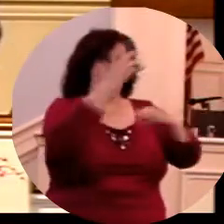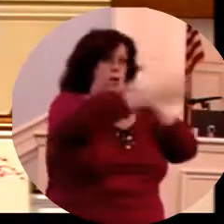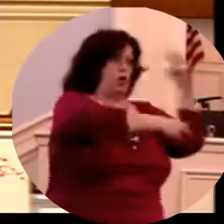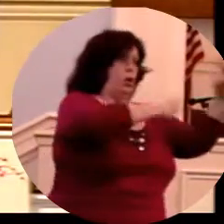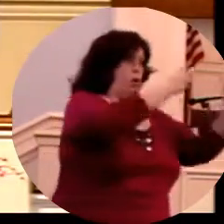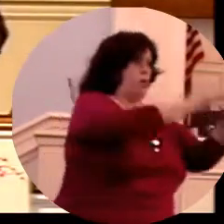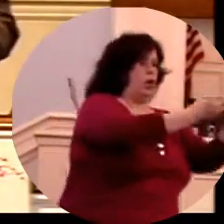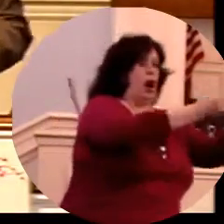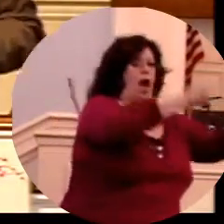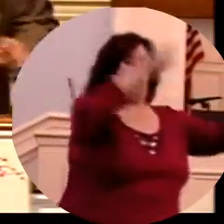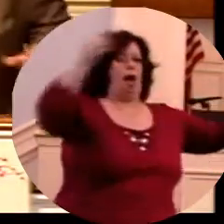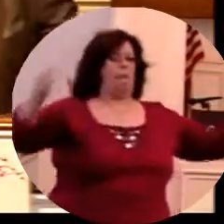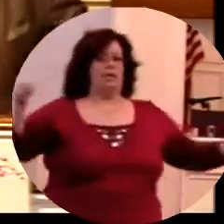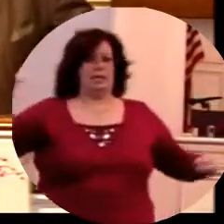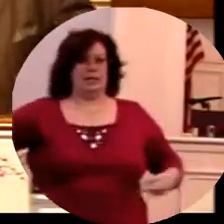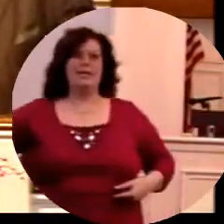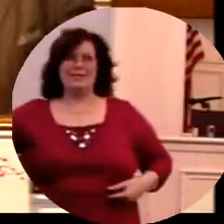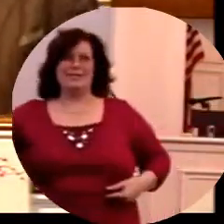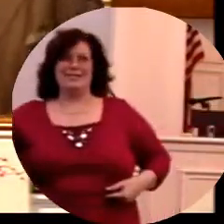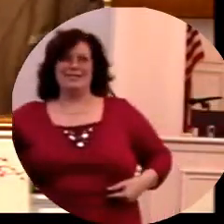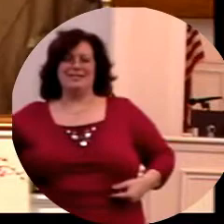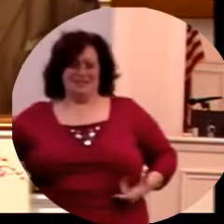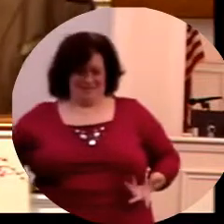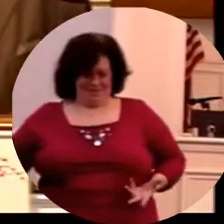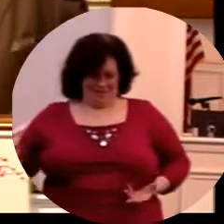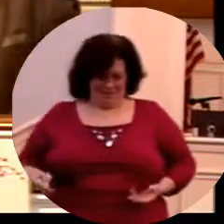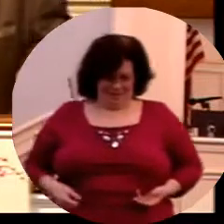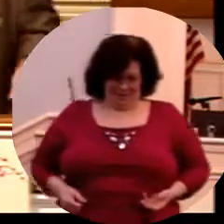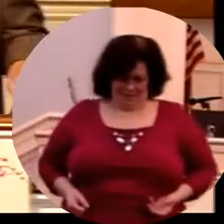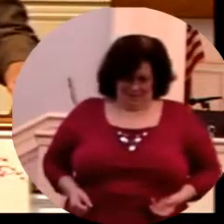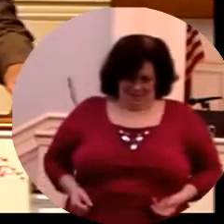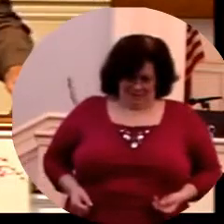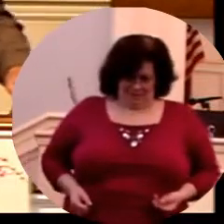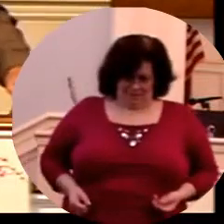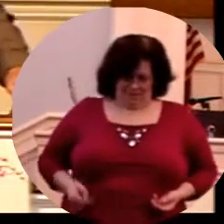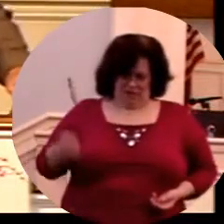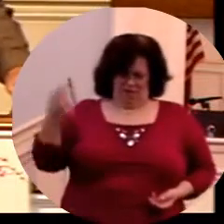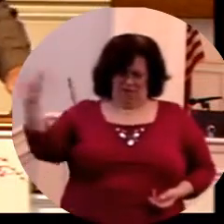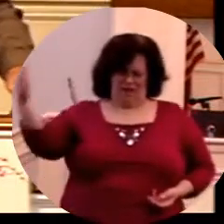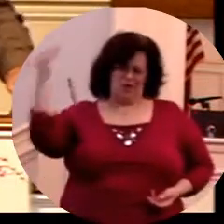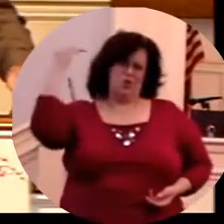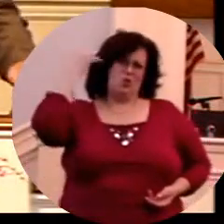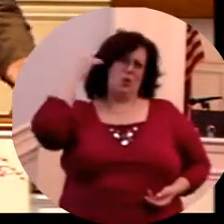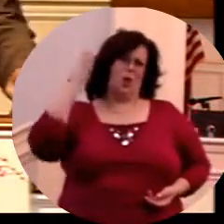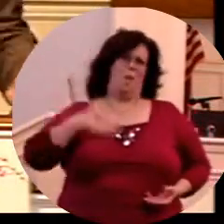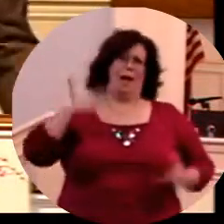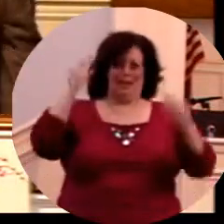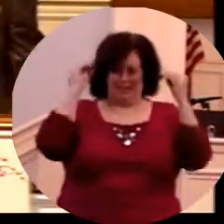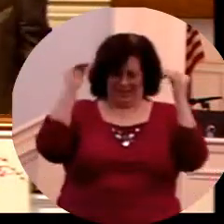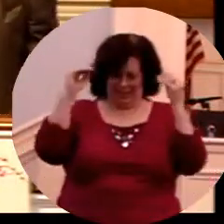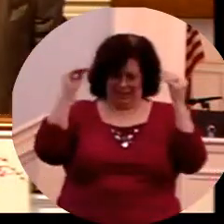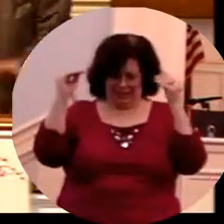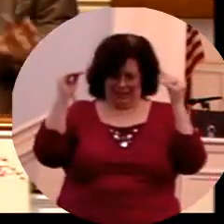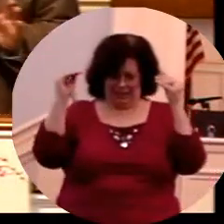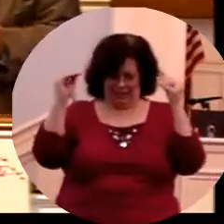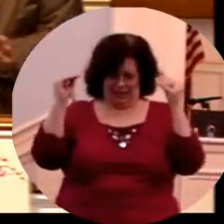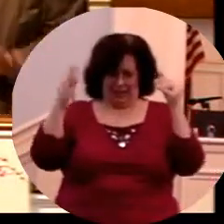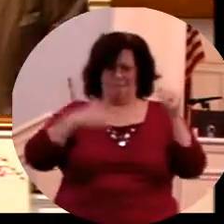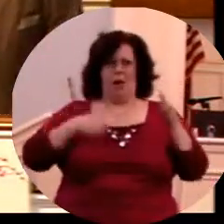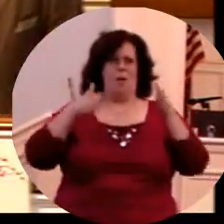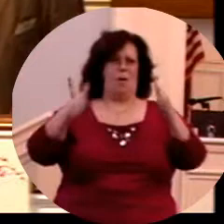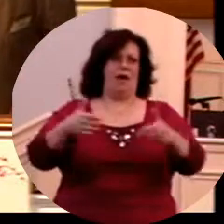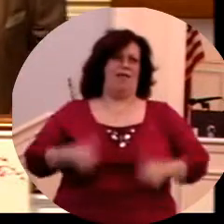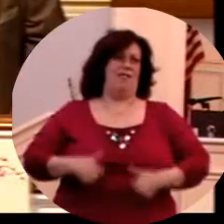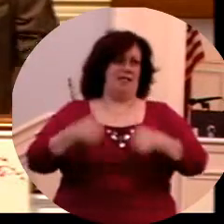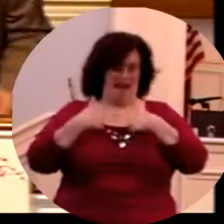opposite of the things that we've had given in the first nine verses of 2 Timothy. Let me bring you in and show